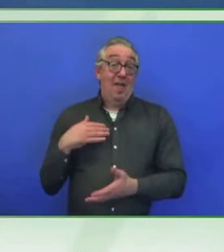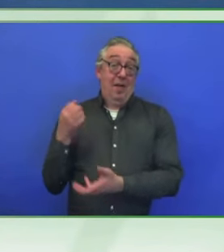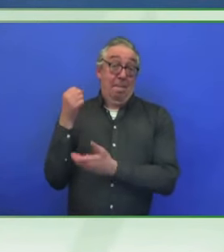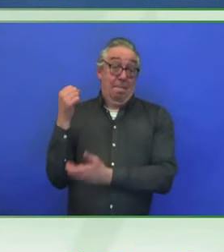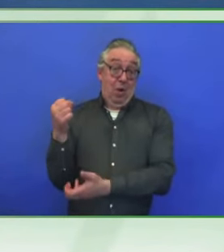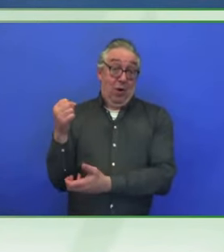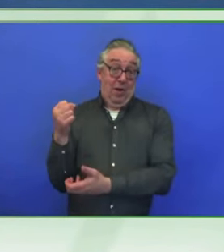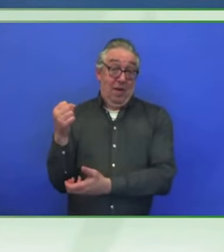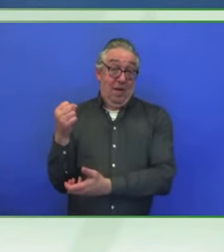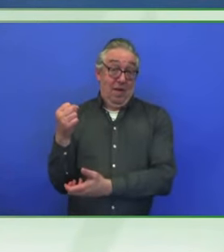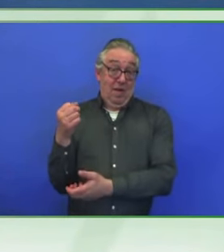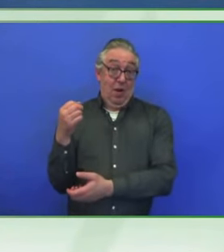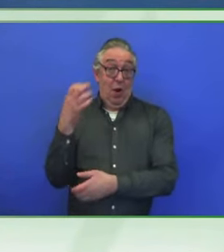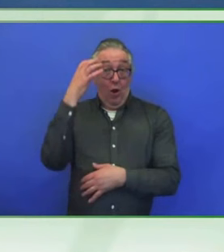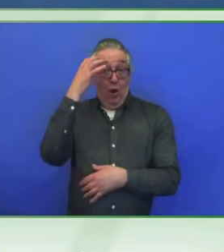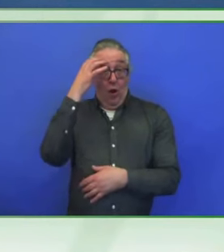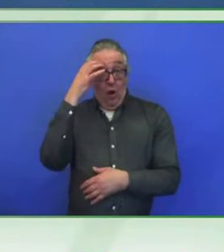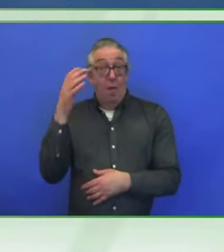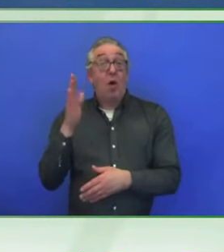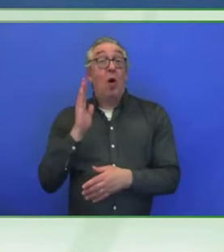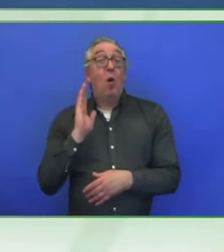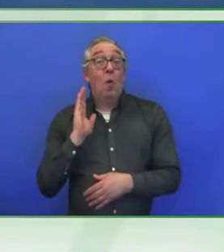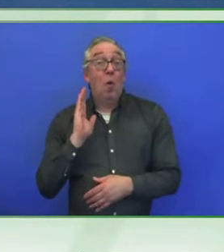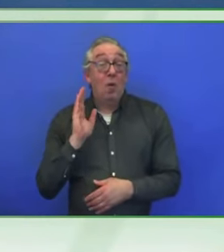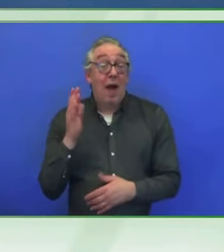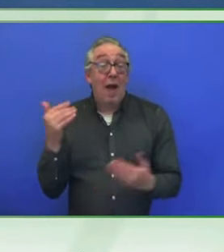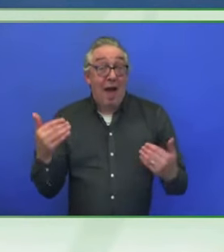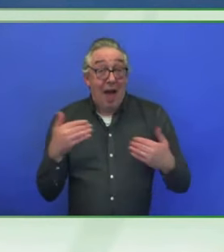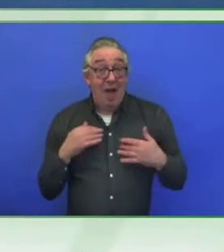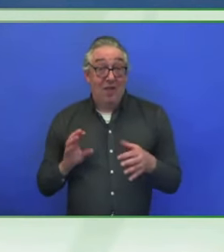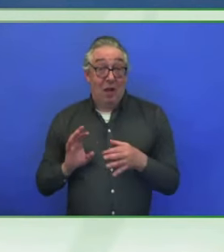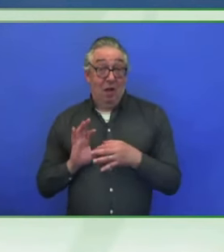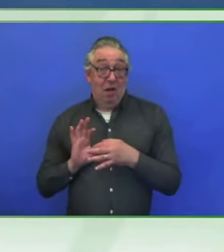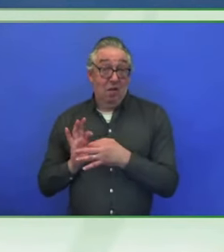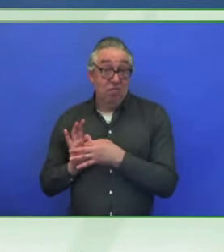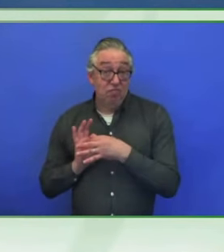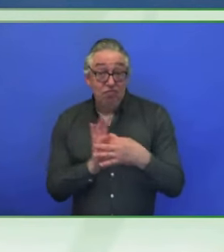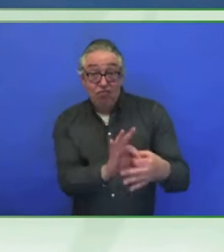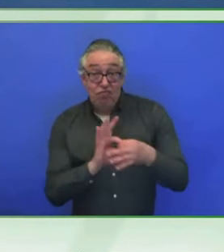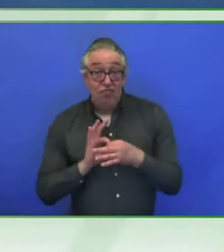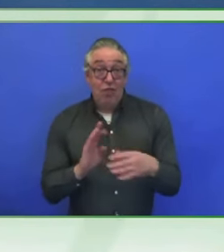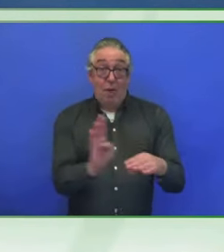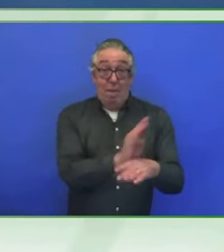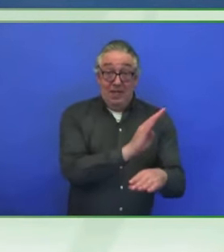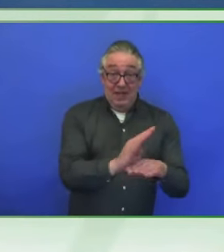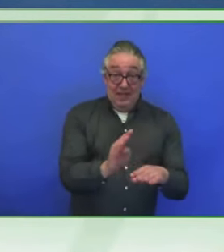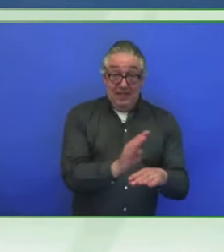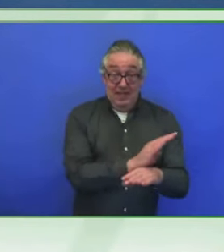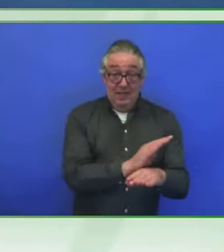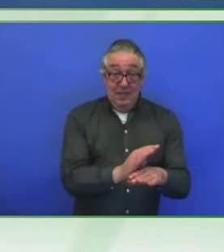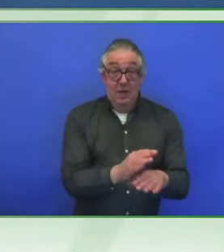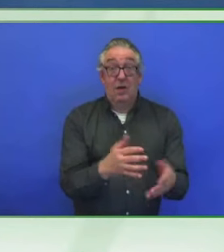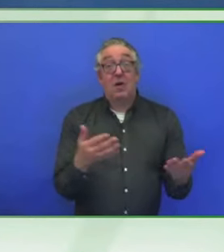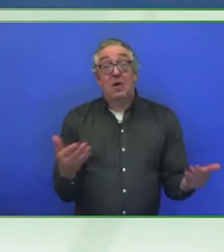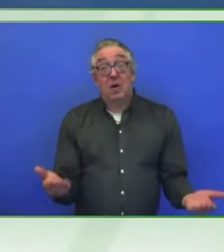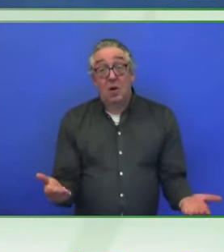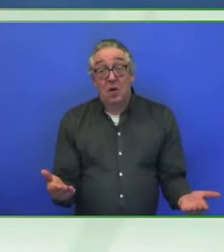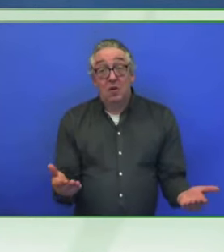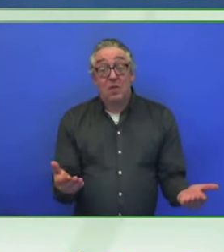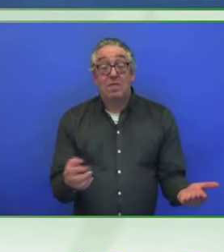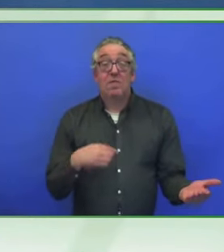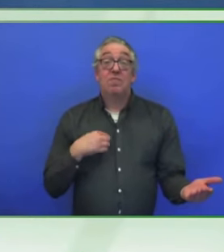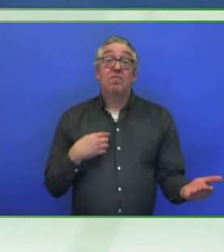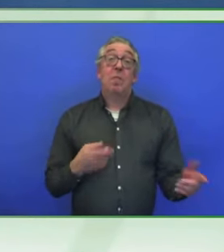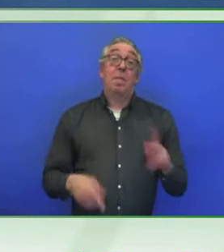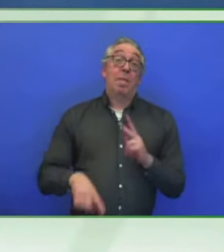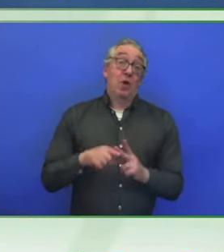organization like us, uh, all of you continue to, to, to convey the message of persons with